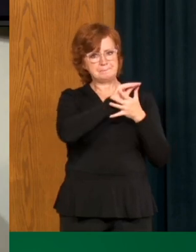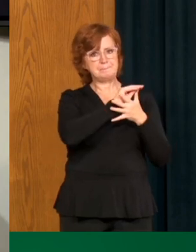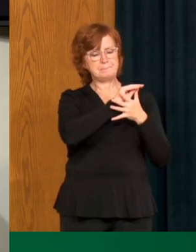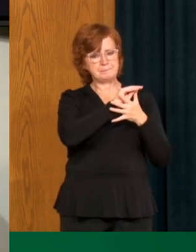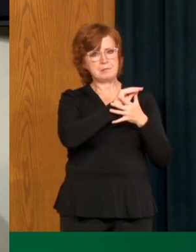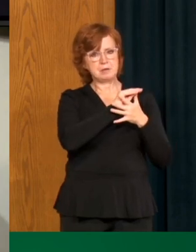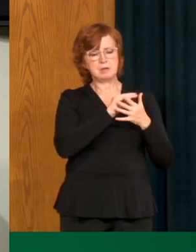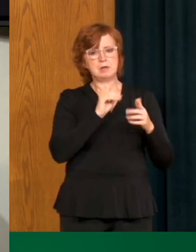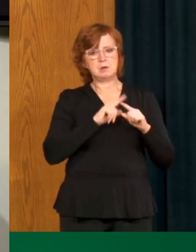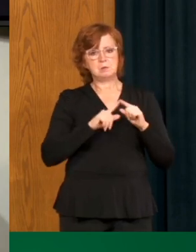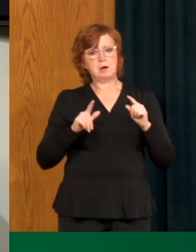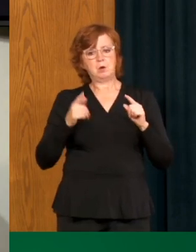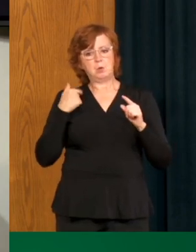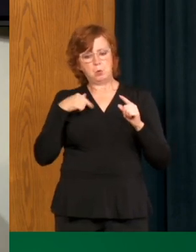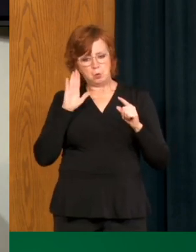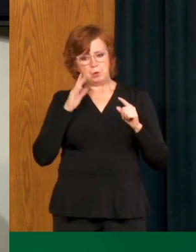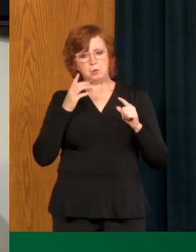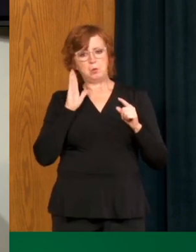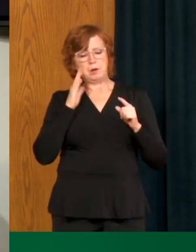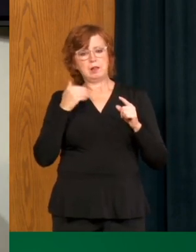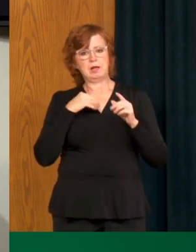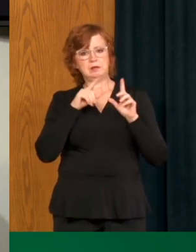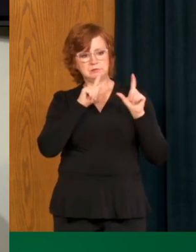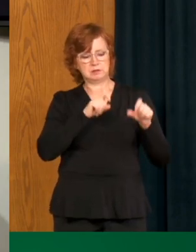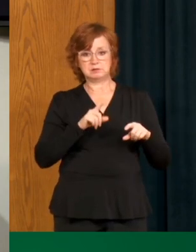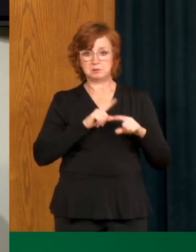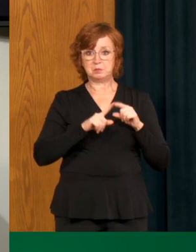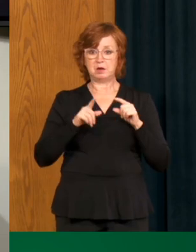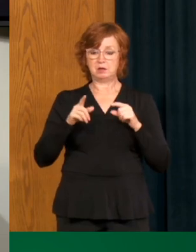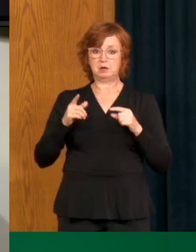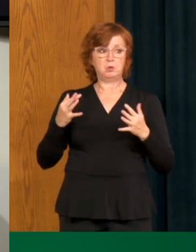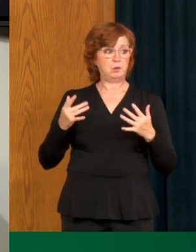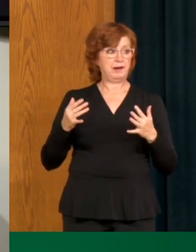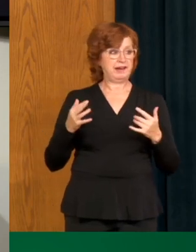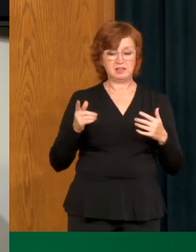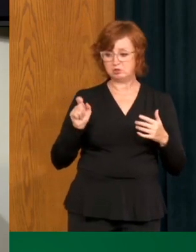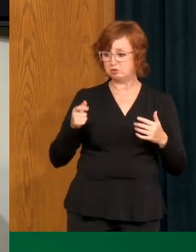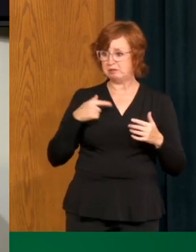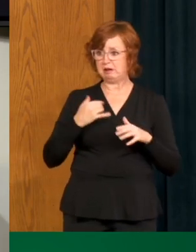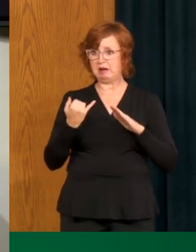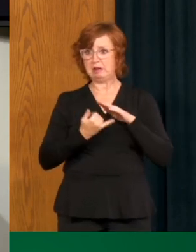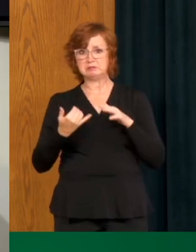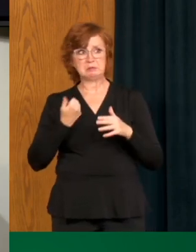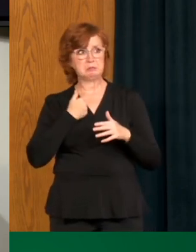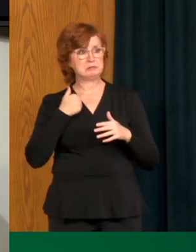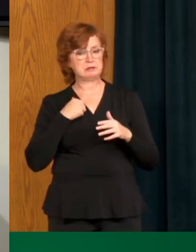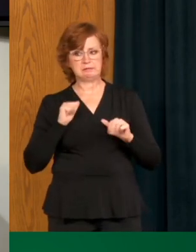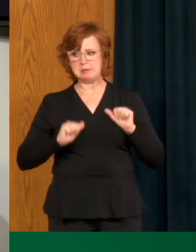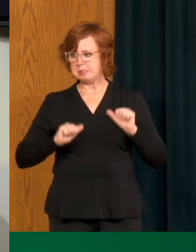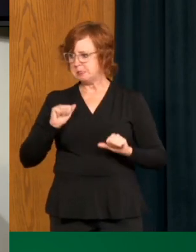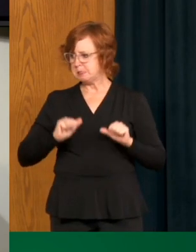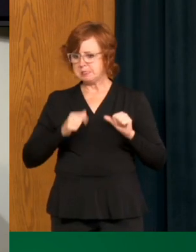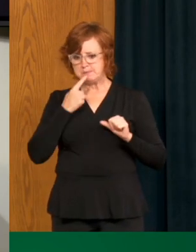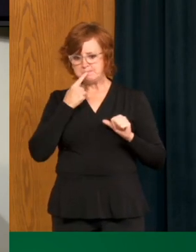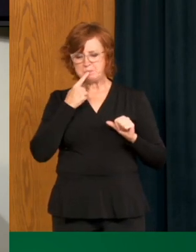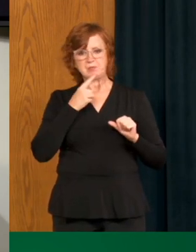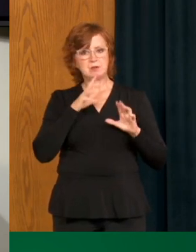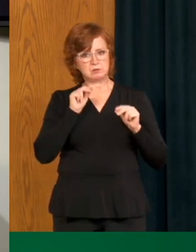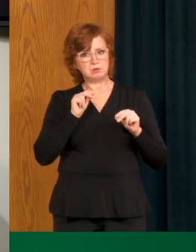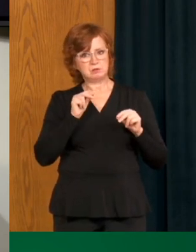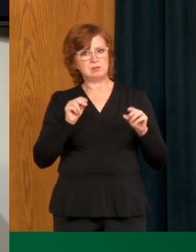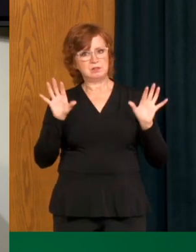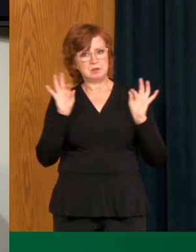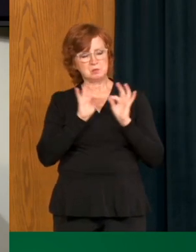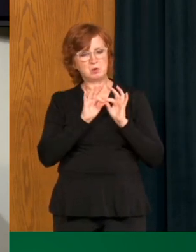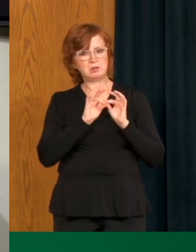emphasize, it is not the test result that drives your self-isolation, it's your symptoms, it's your conversation with your healthcare